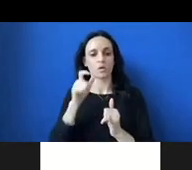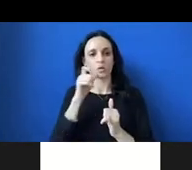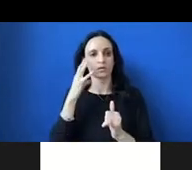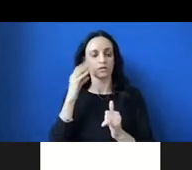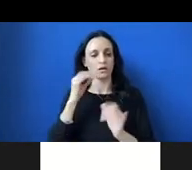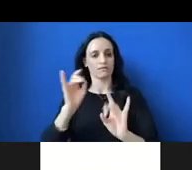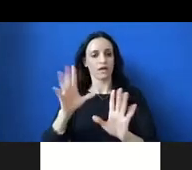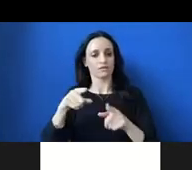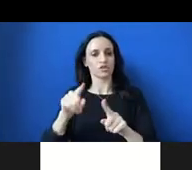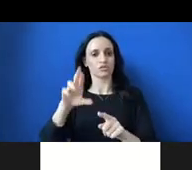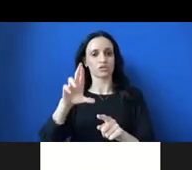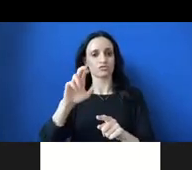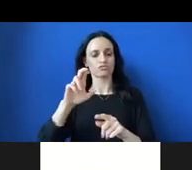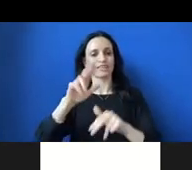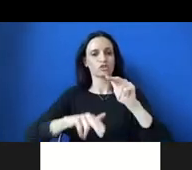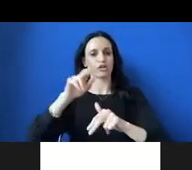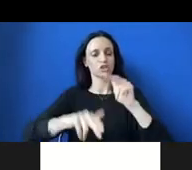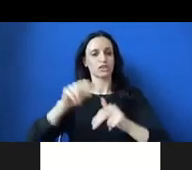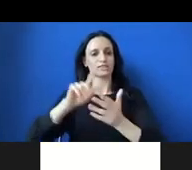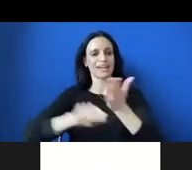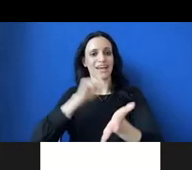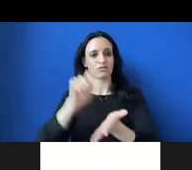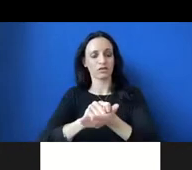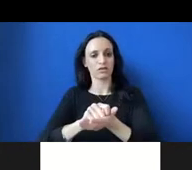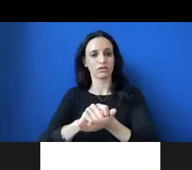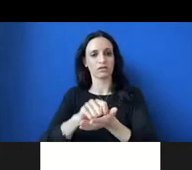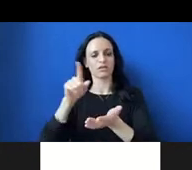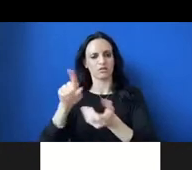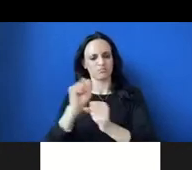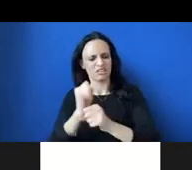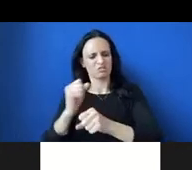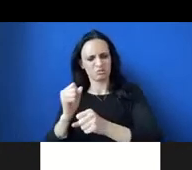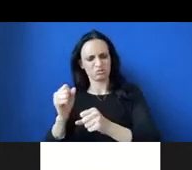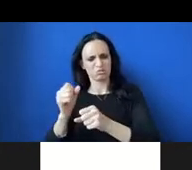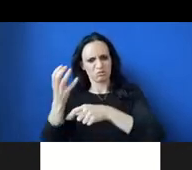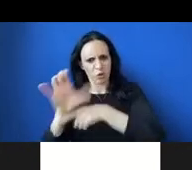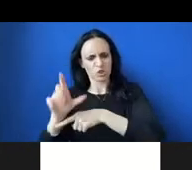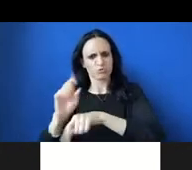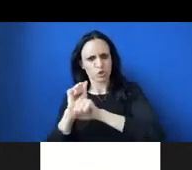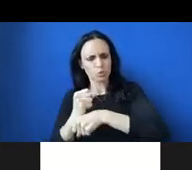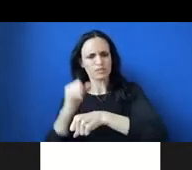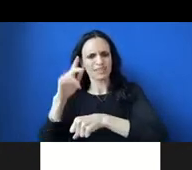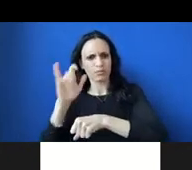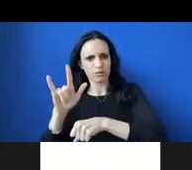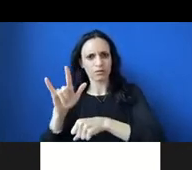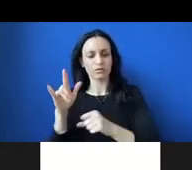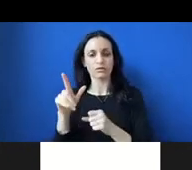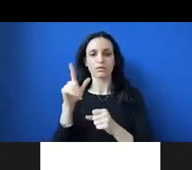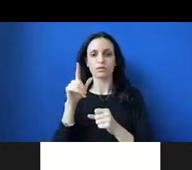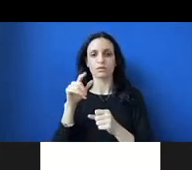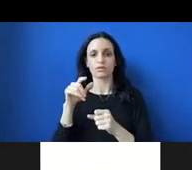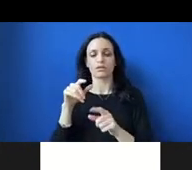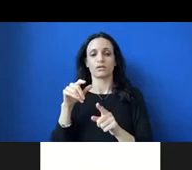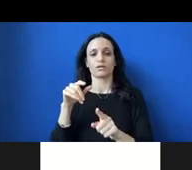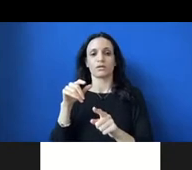era were those who managed to produce capital. Black people who purchased land were especially vulnerable to violent acts.